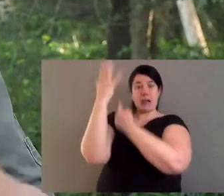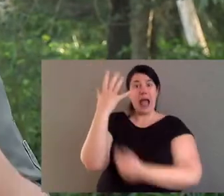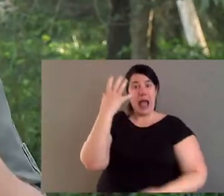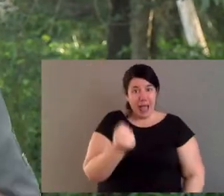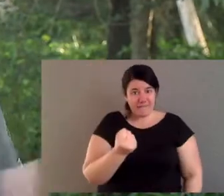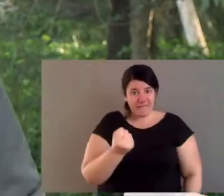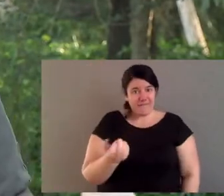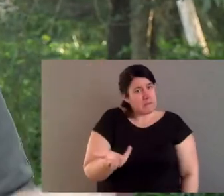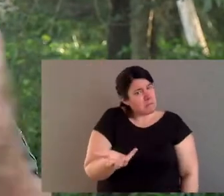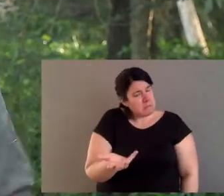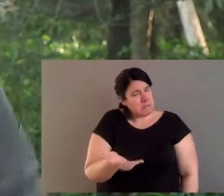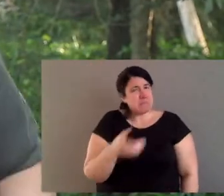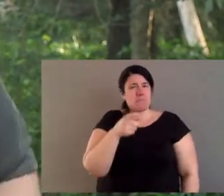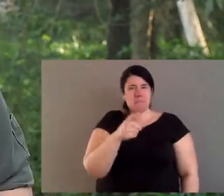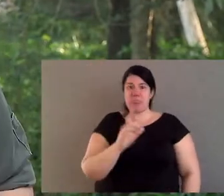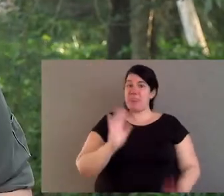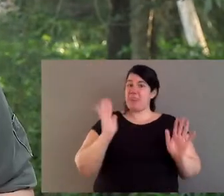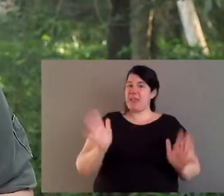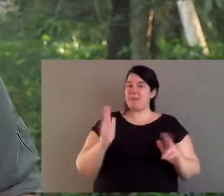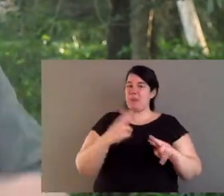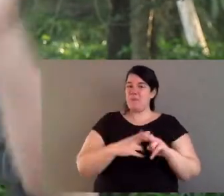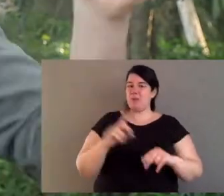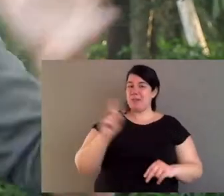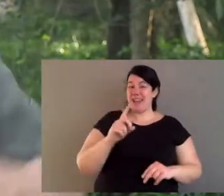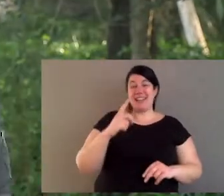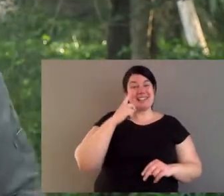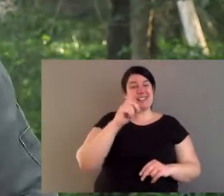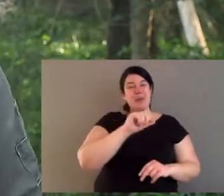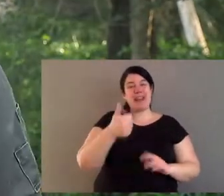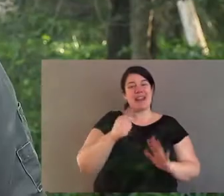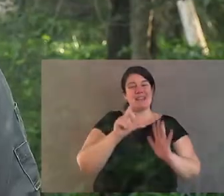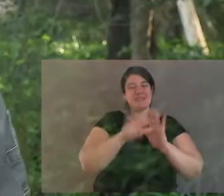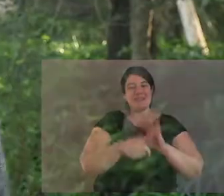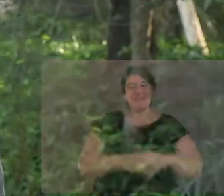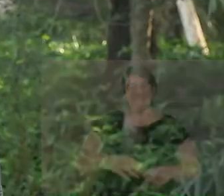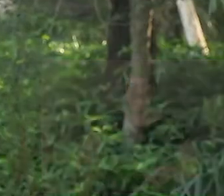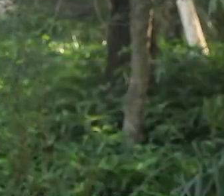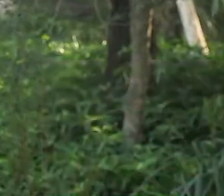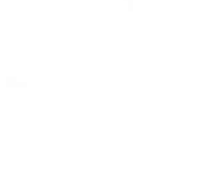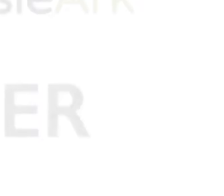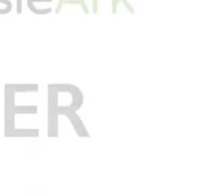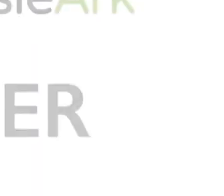do trees shoot out with epicormic growth. That's all today. See you next time.